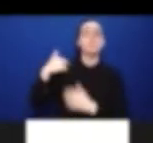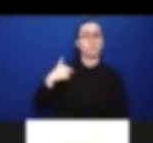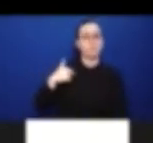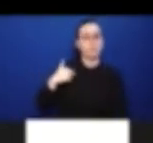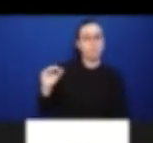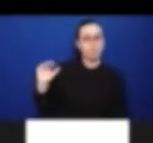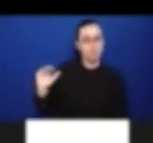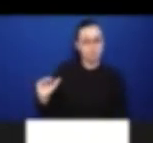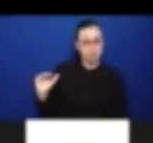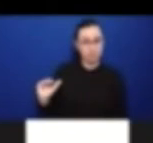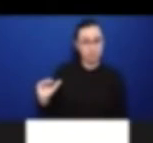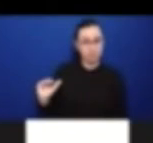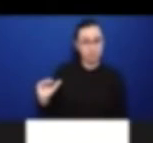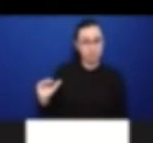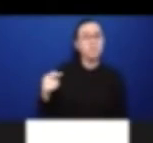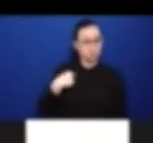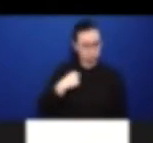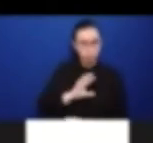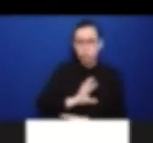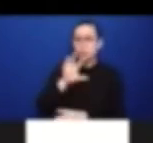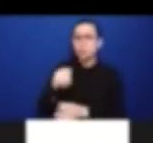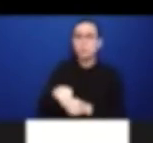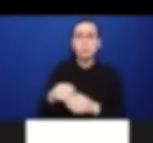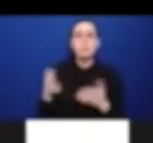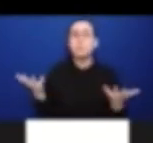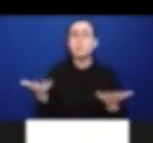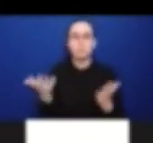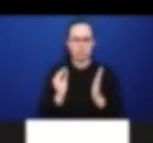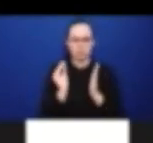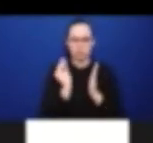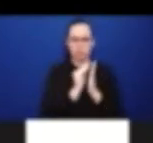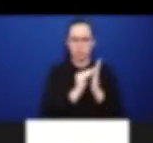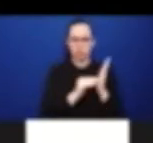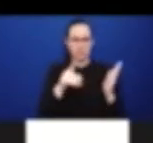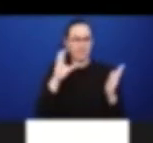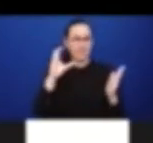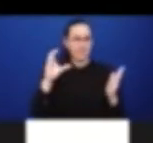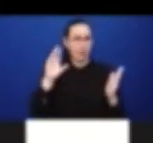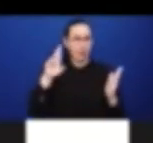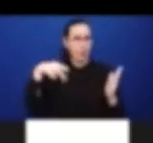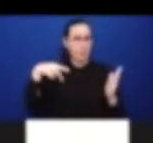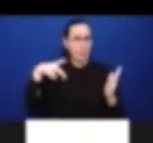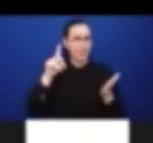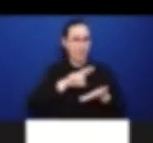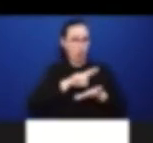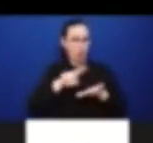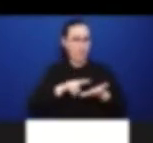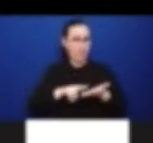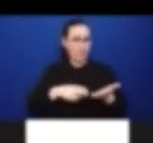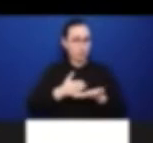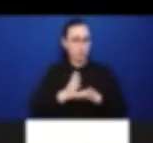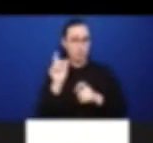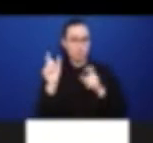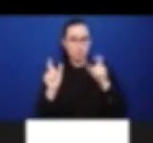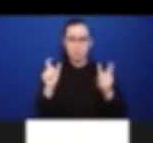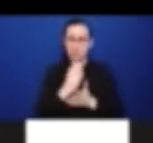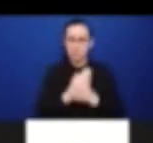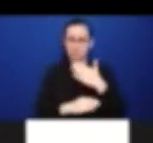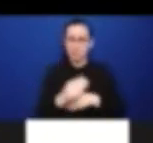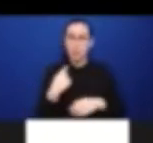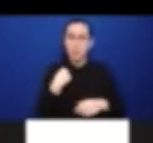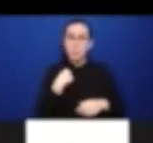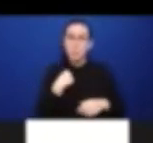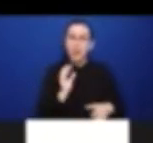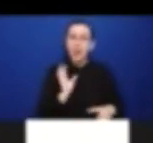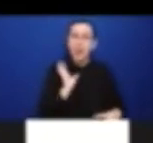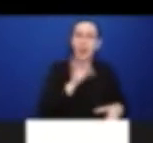CRPD. And when I say involved, I was kind of a fly on the wall while all kinds